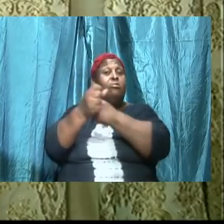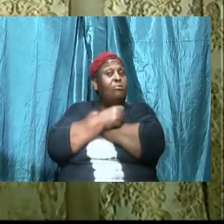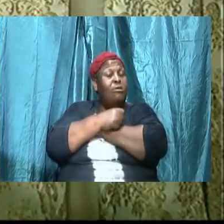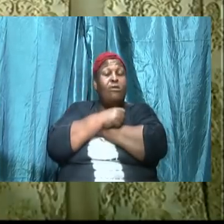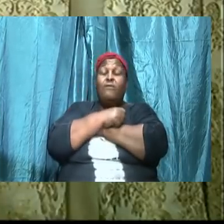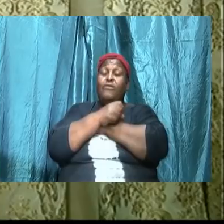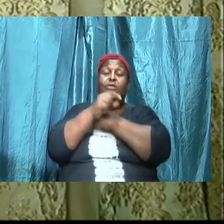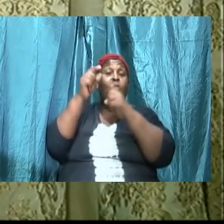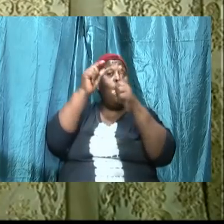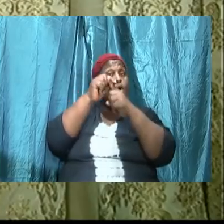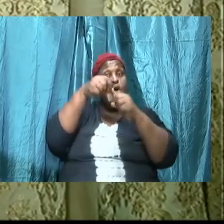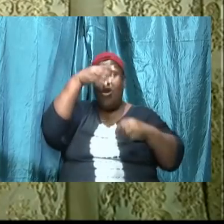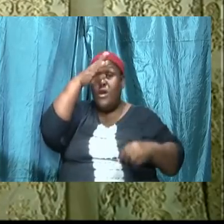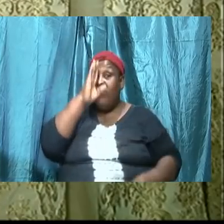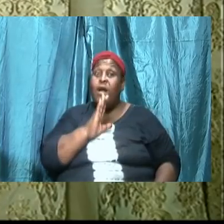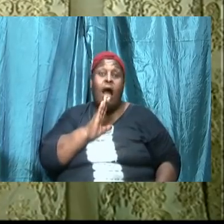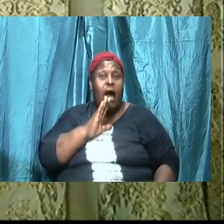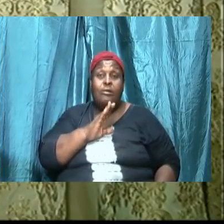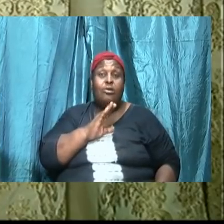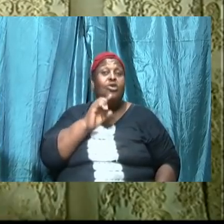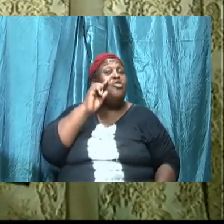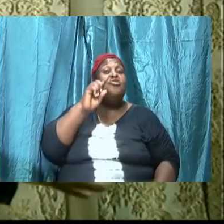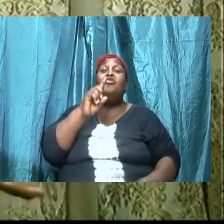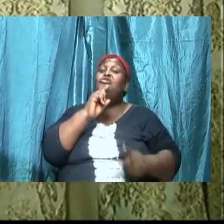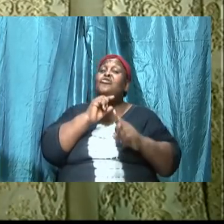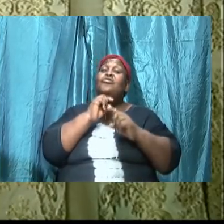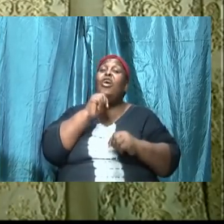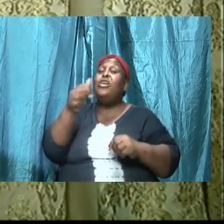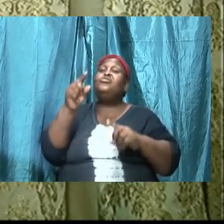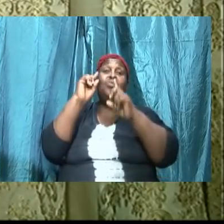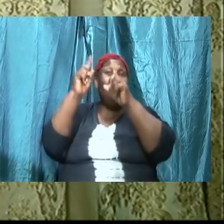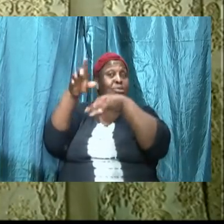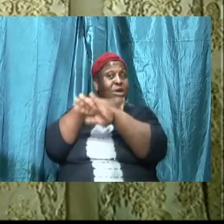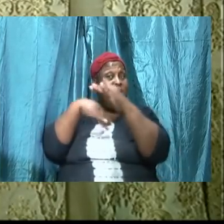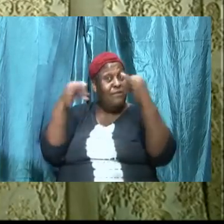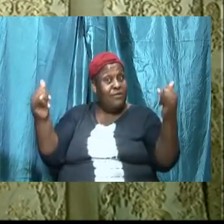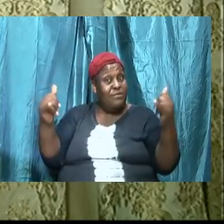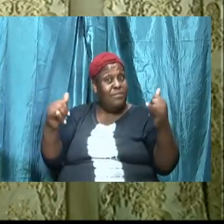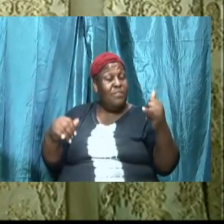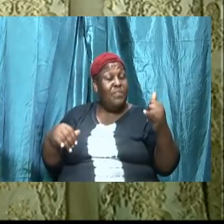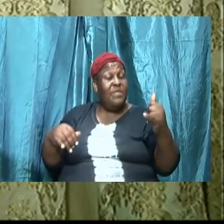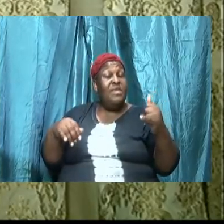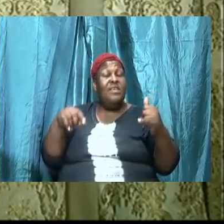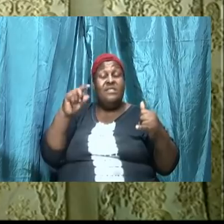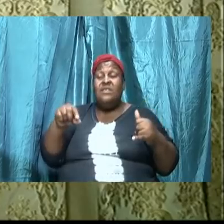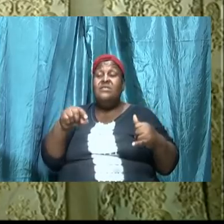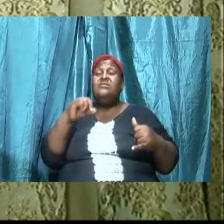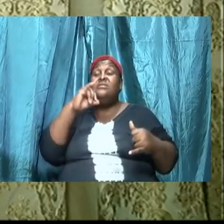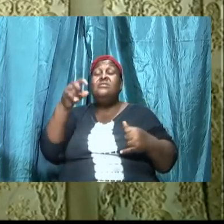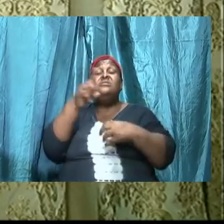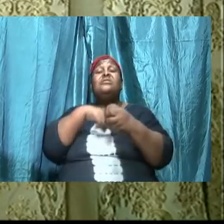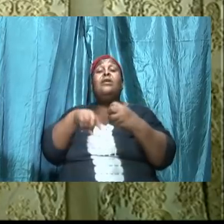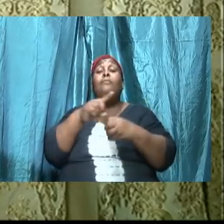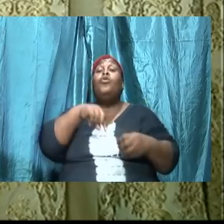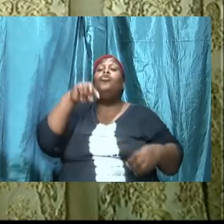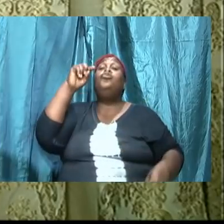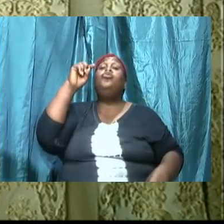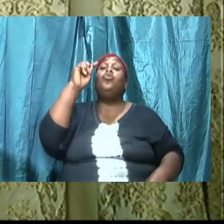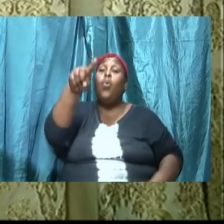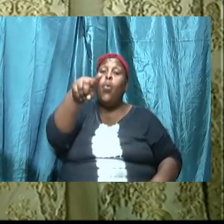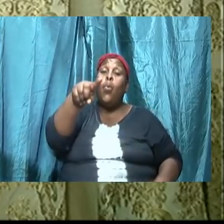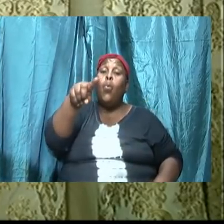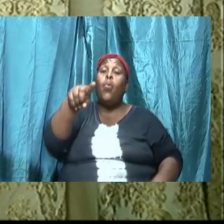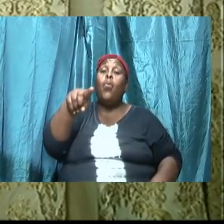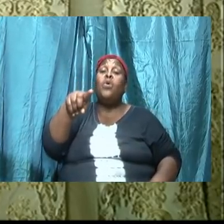deacons and pastor and choir and all of those things this is about you this is about